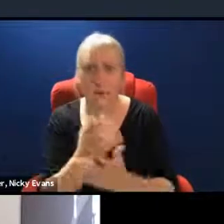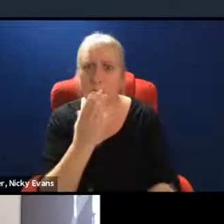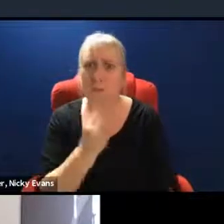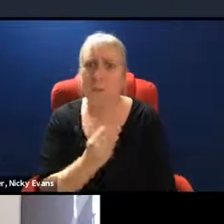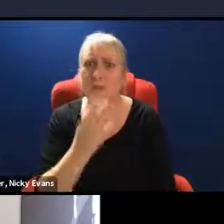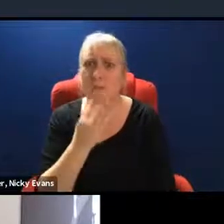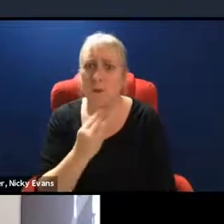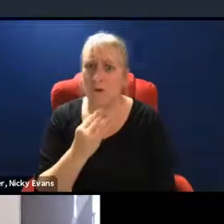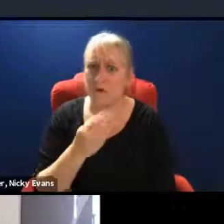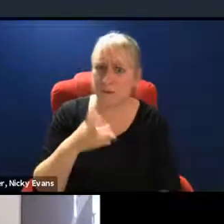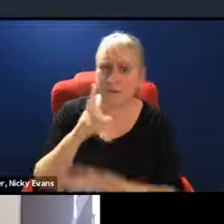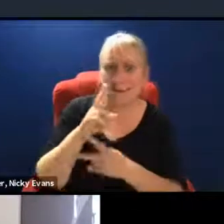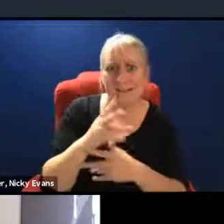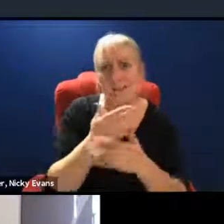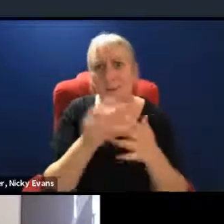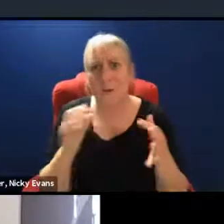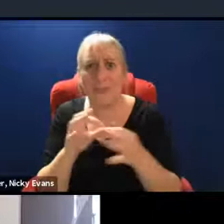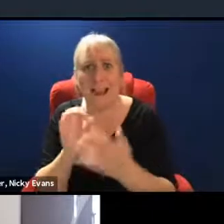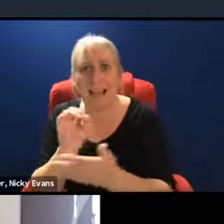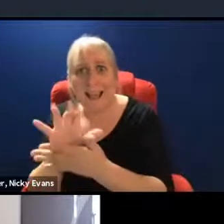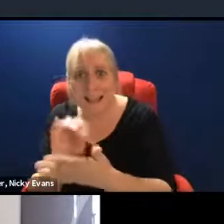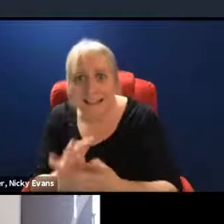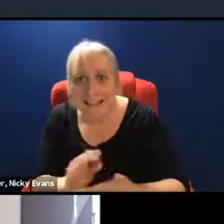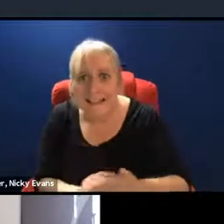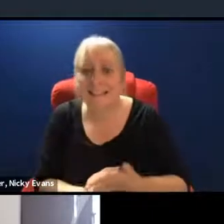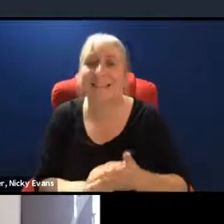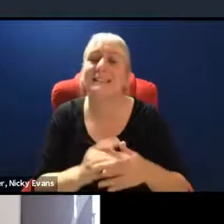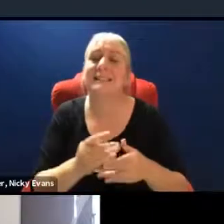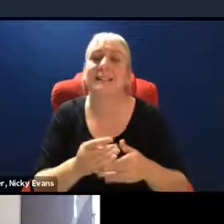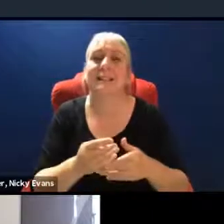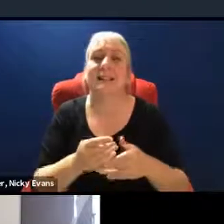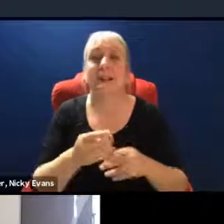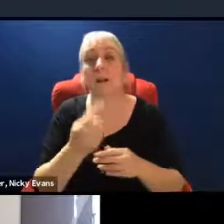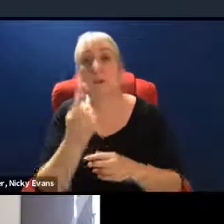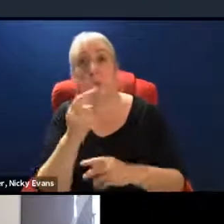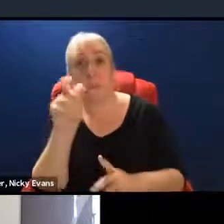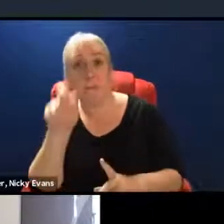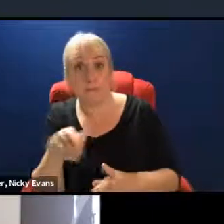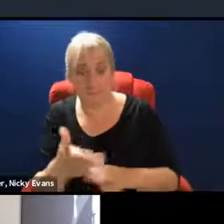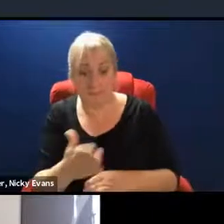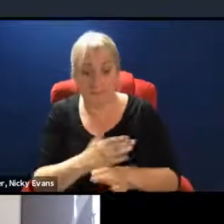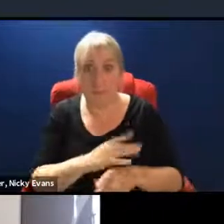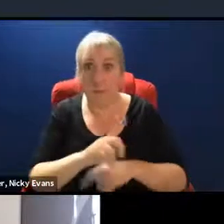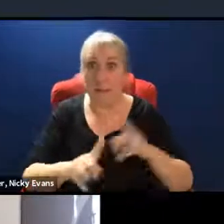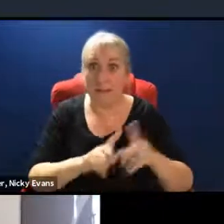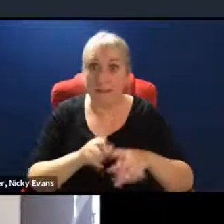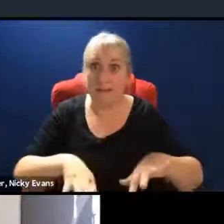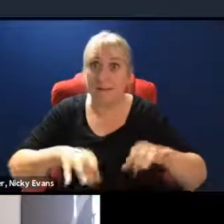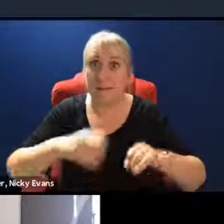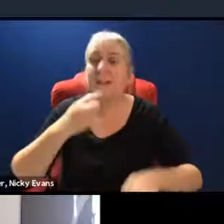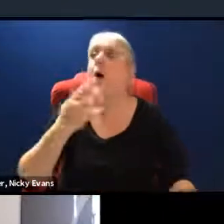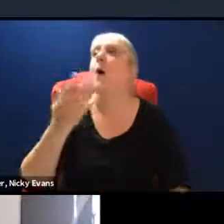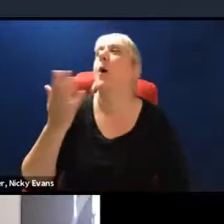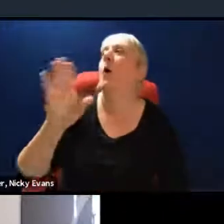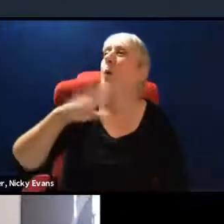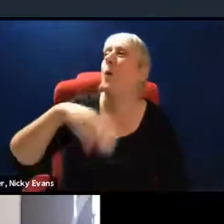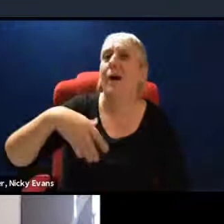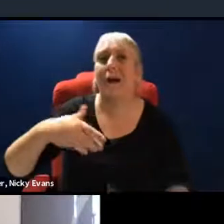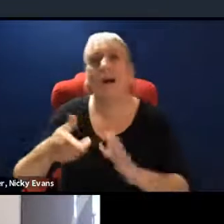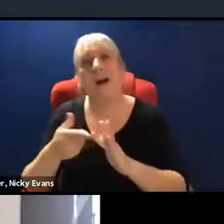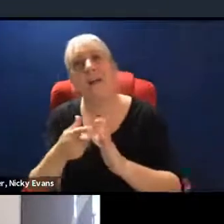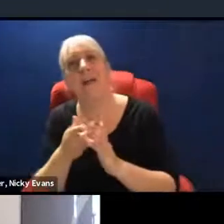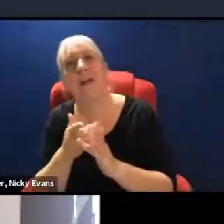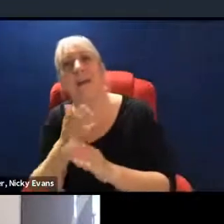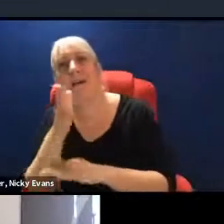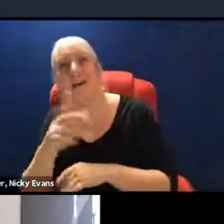links and sort of keep that going afterwards. Somebody actually said to me just before the meeting, oh, are you going to another meeting where you're preaching to the